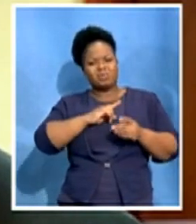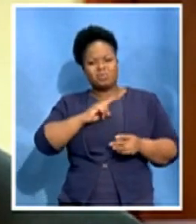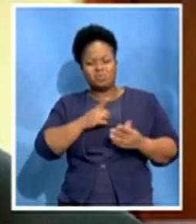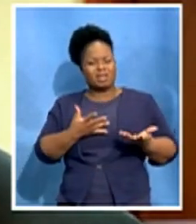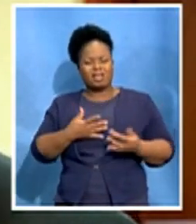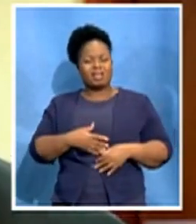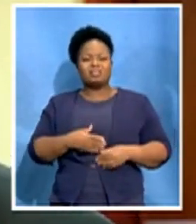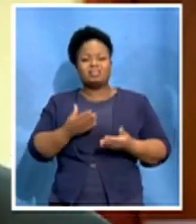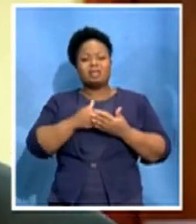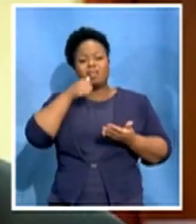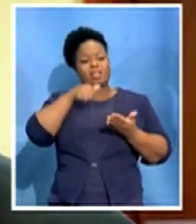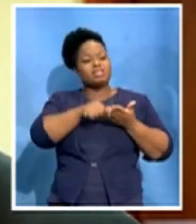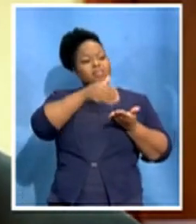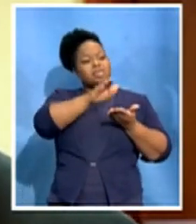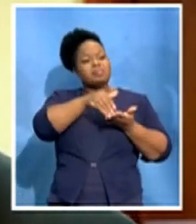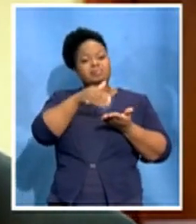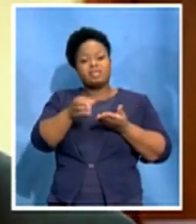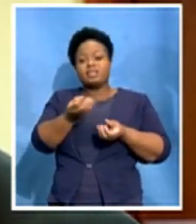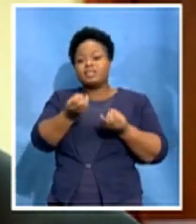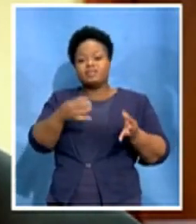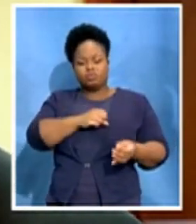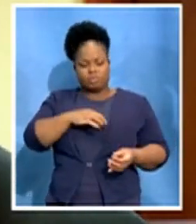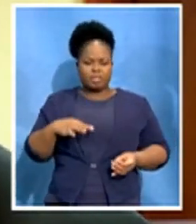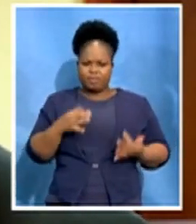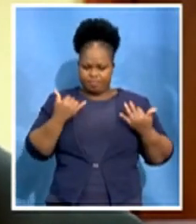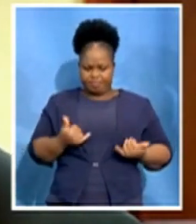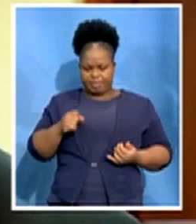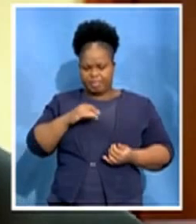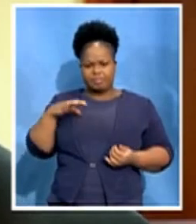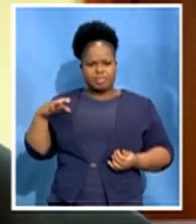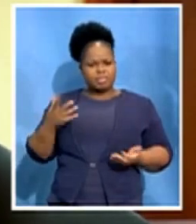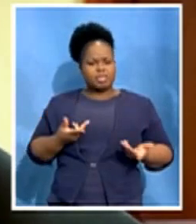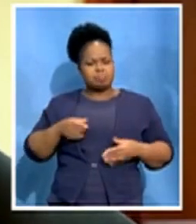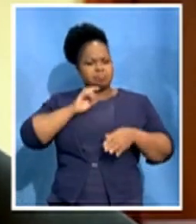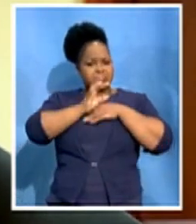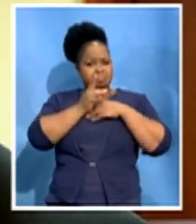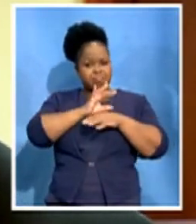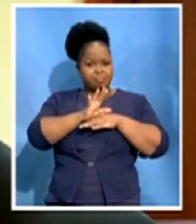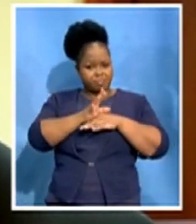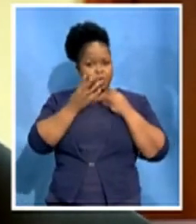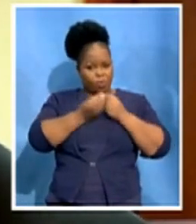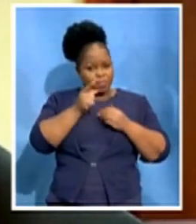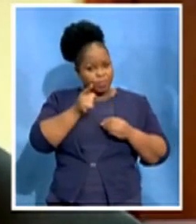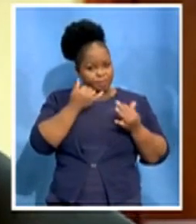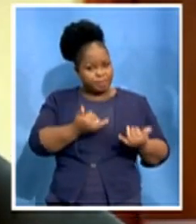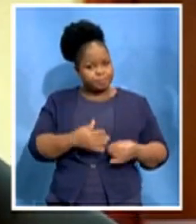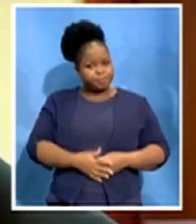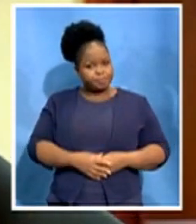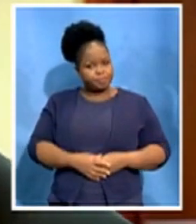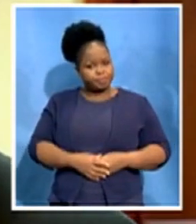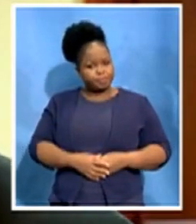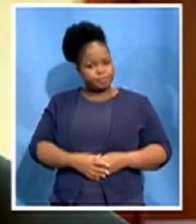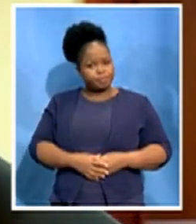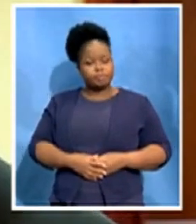SABC been right now in terms of consulting with you during this process? The SABC has only now